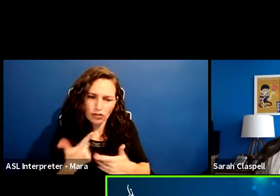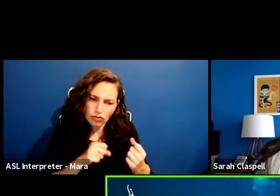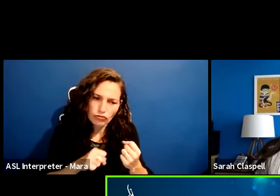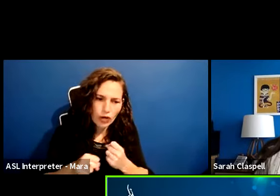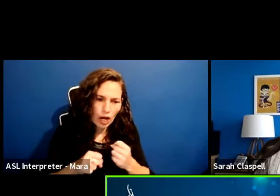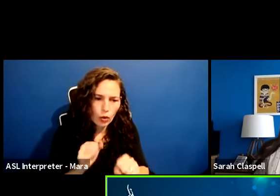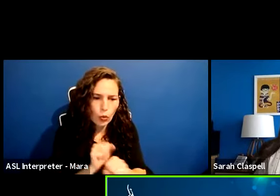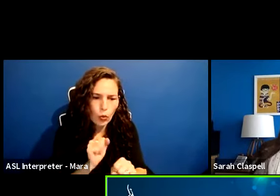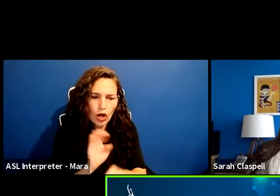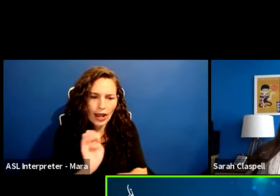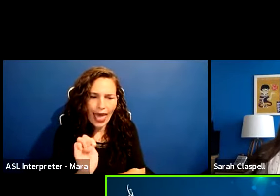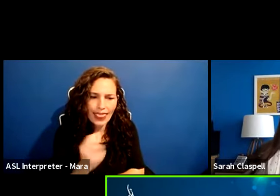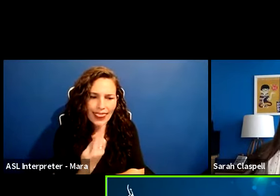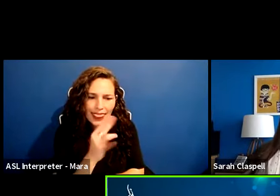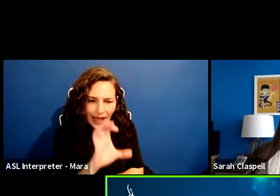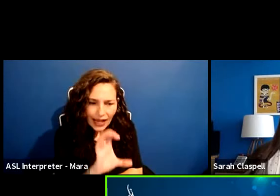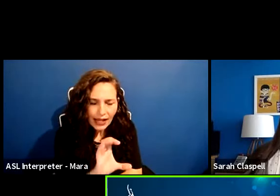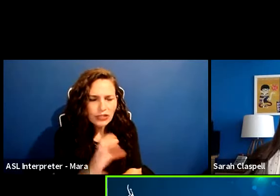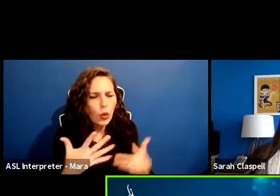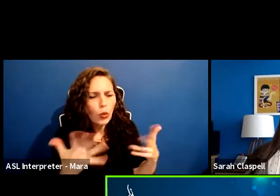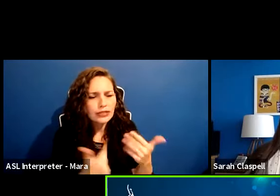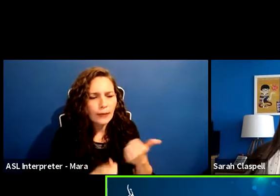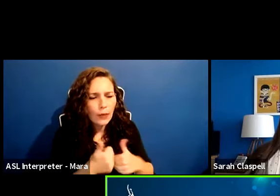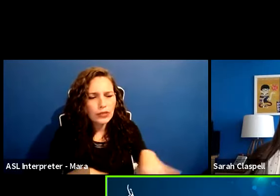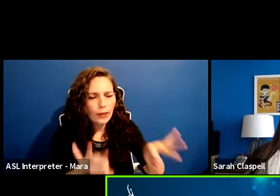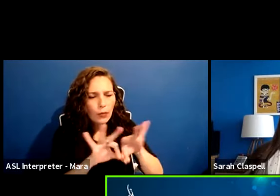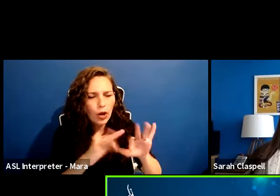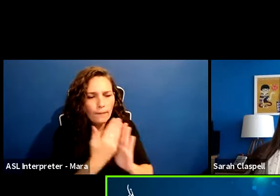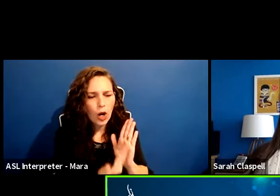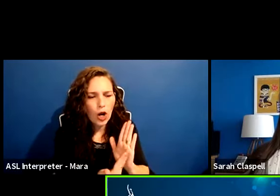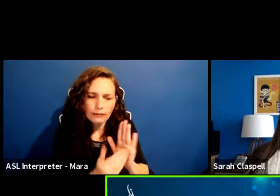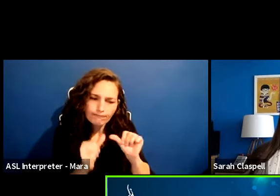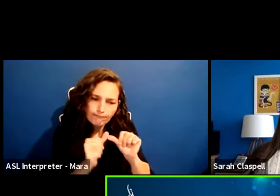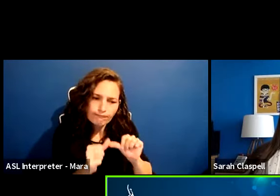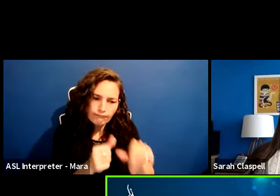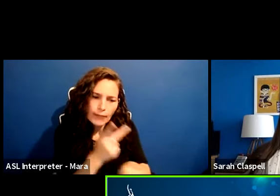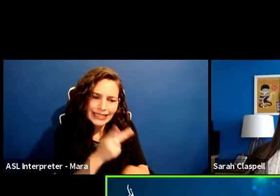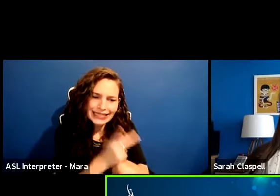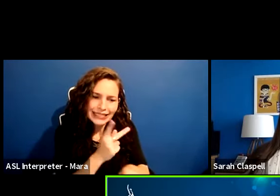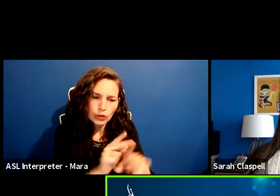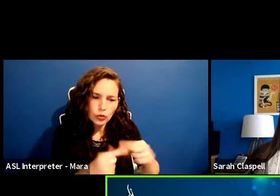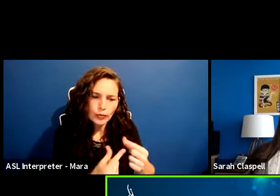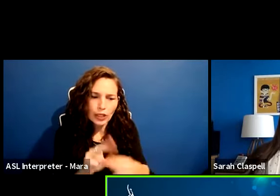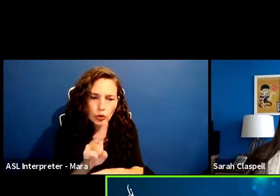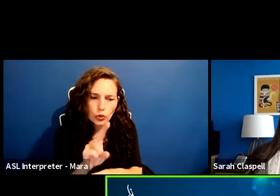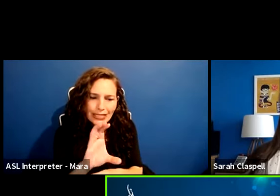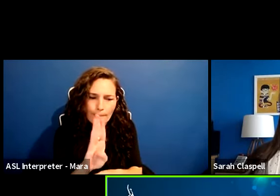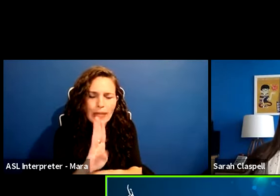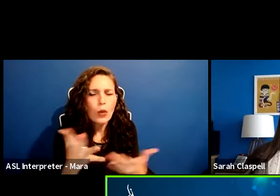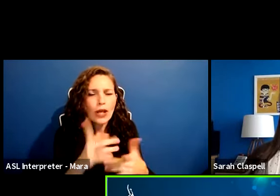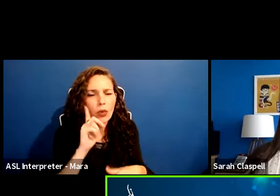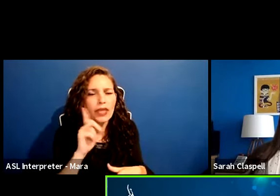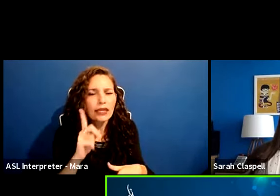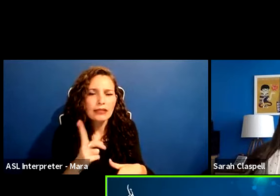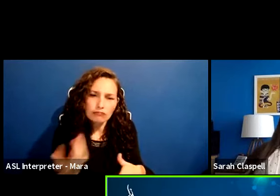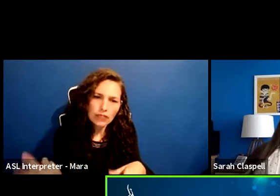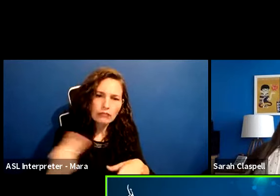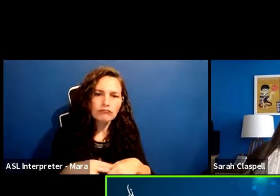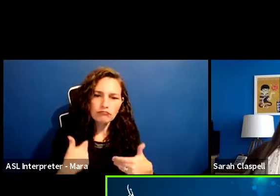is the most important part of maintaining a group like UCB? And what do you think has contributed to its longevity?